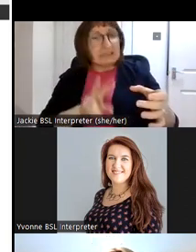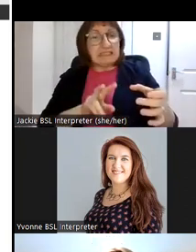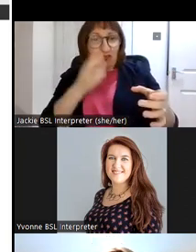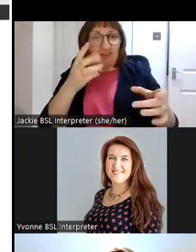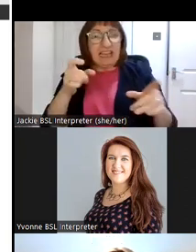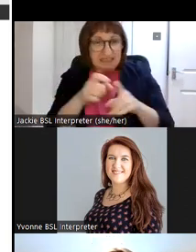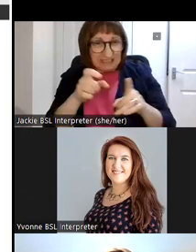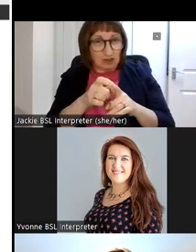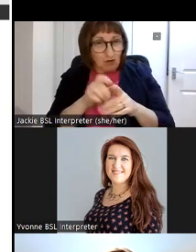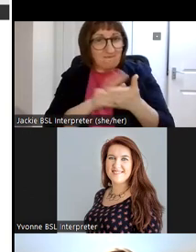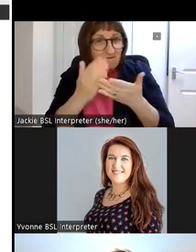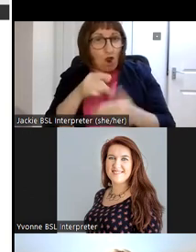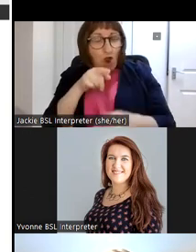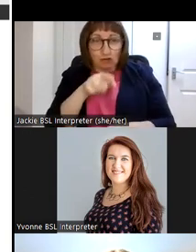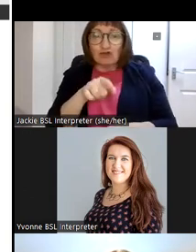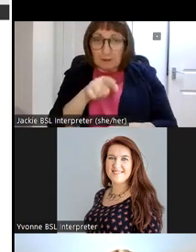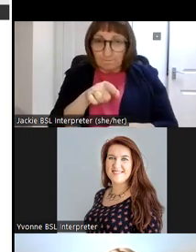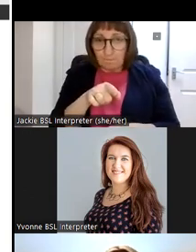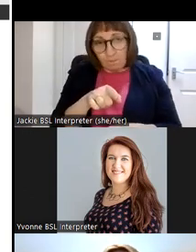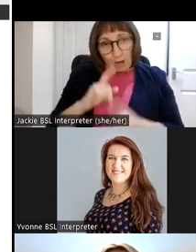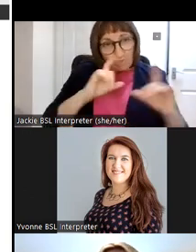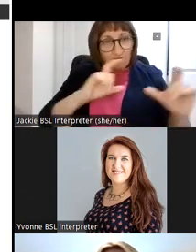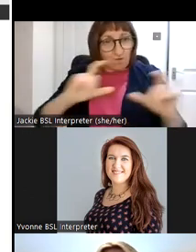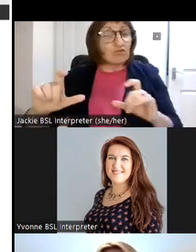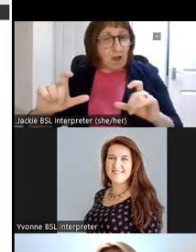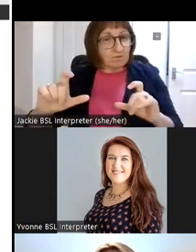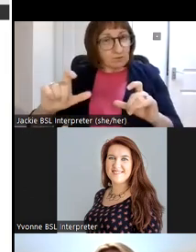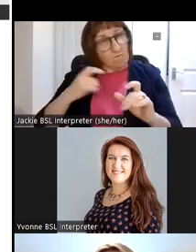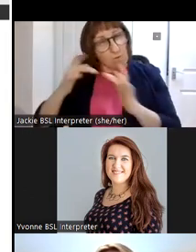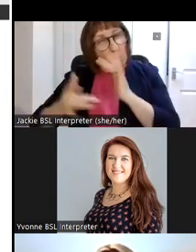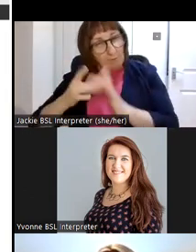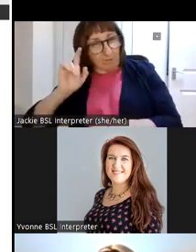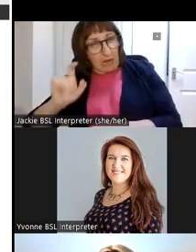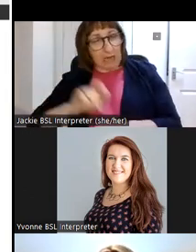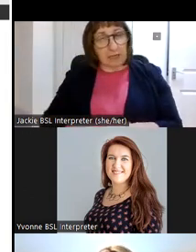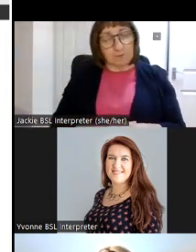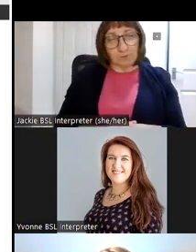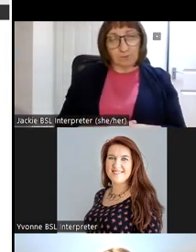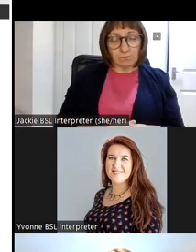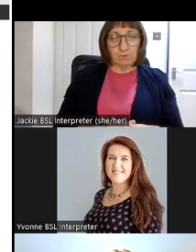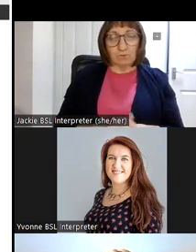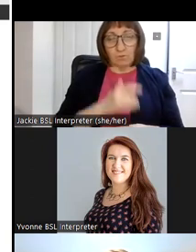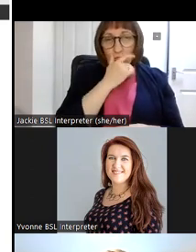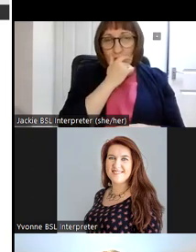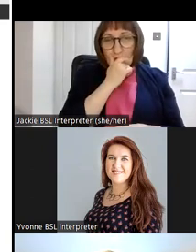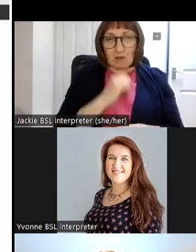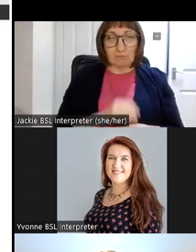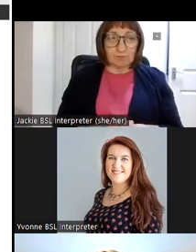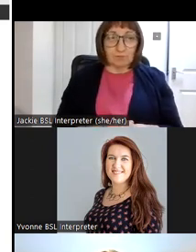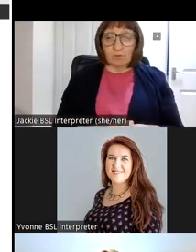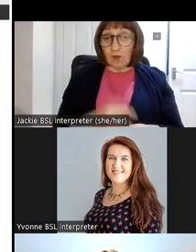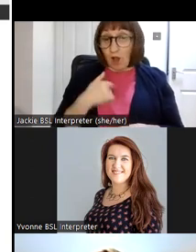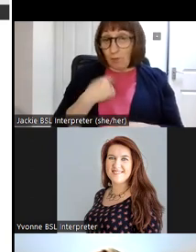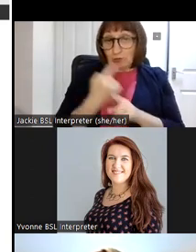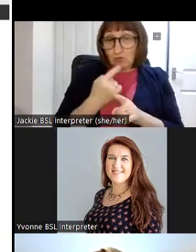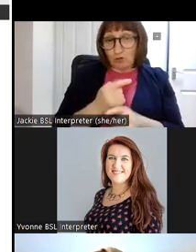3d versions of uh the photographs so um with this uh you know i referred earlier